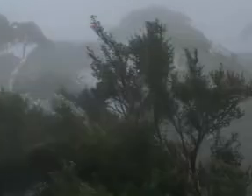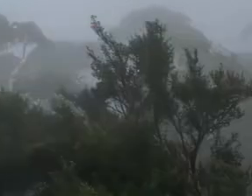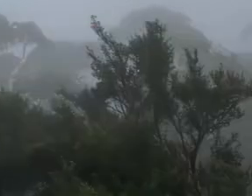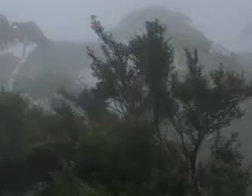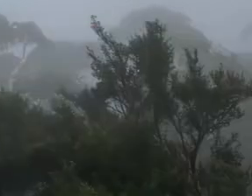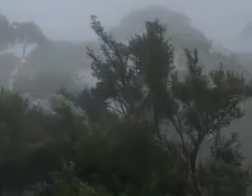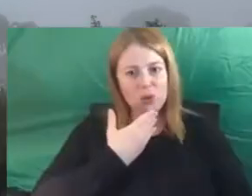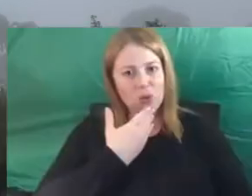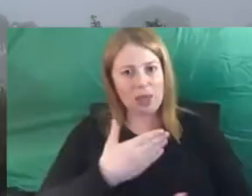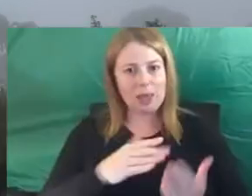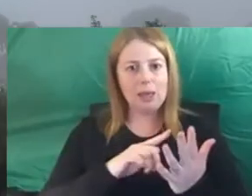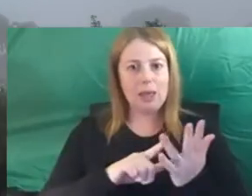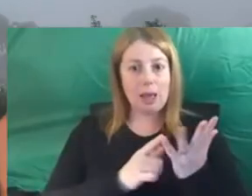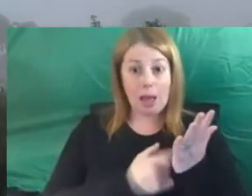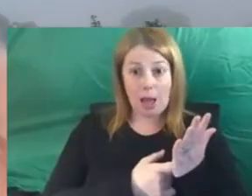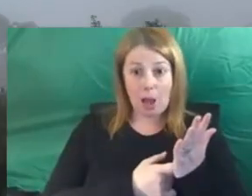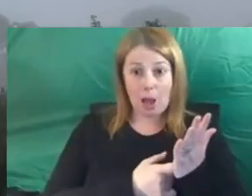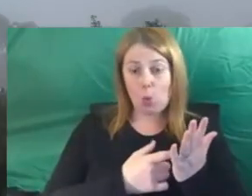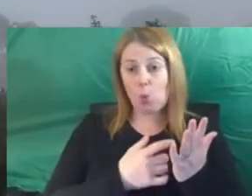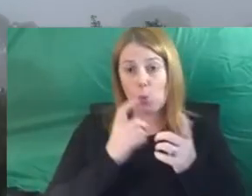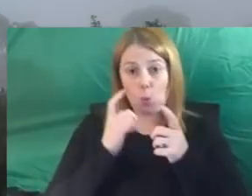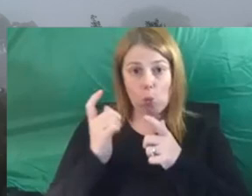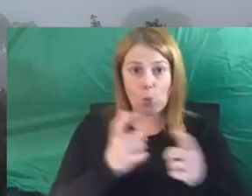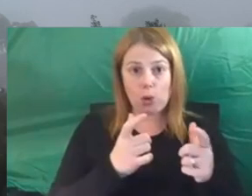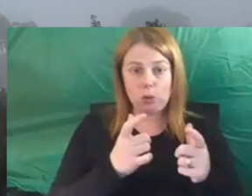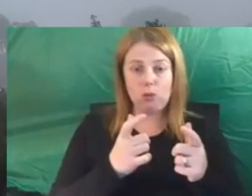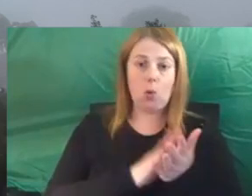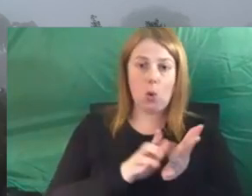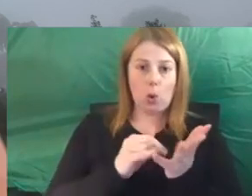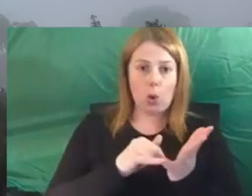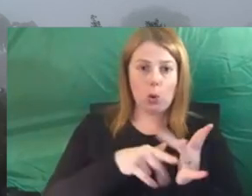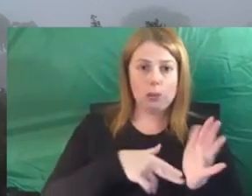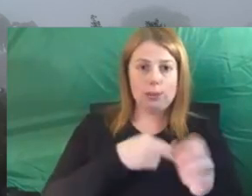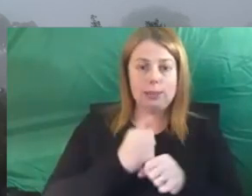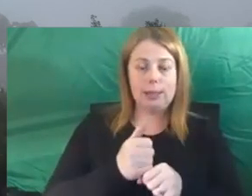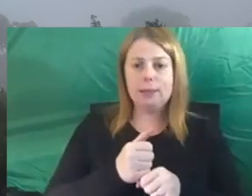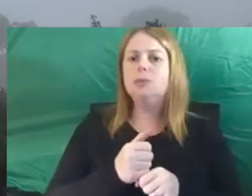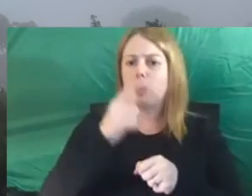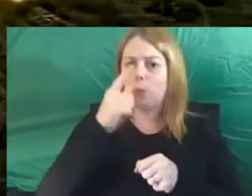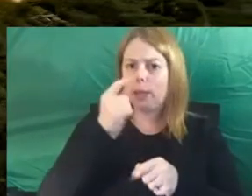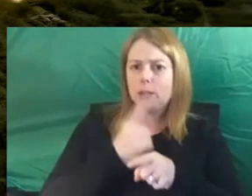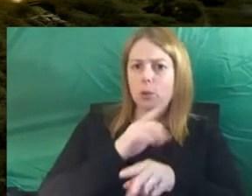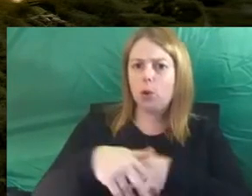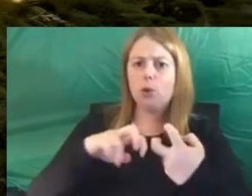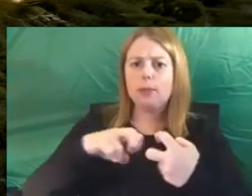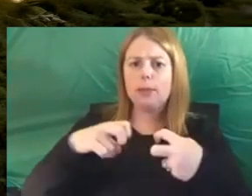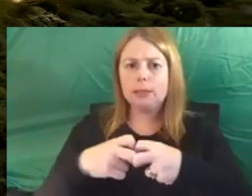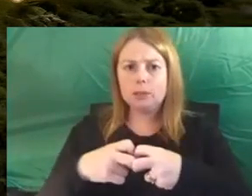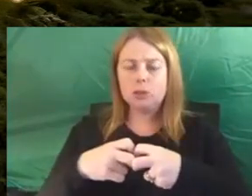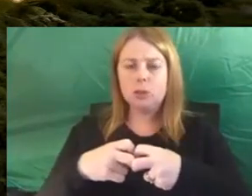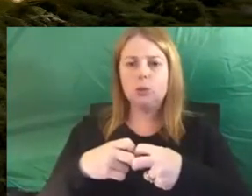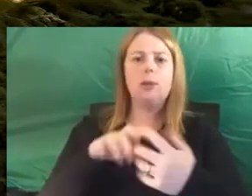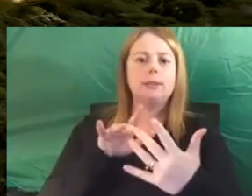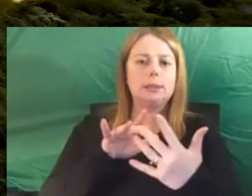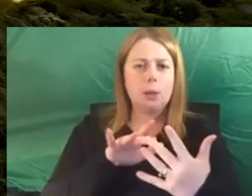bringing this conversation to light and enabling councils to feel that they can network and really recognise the difference